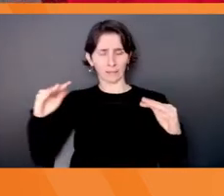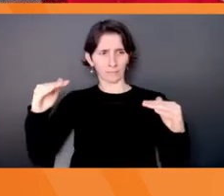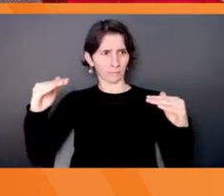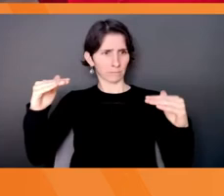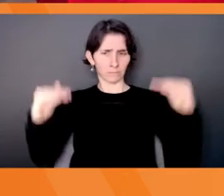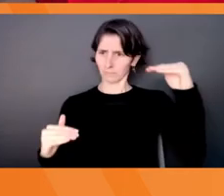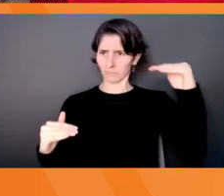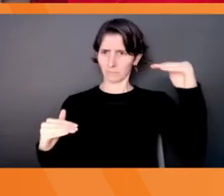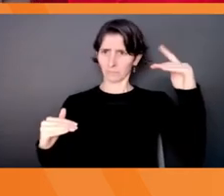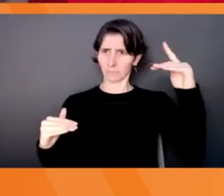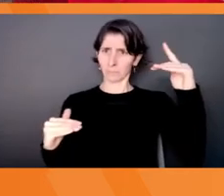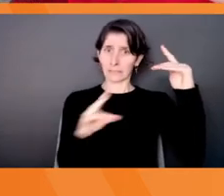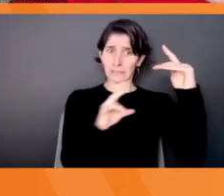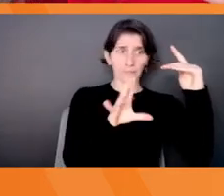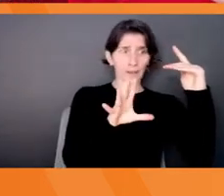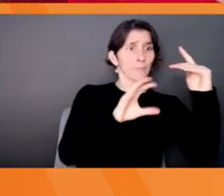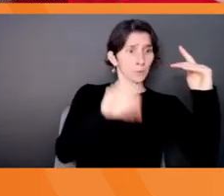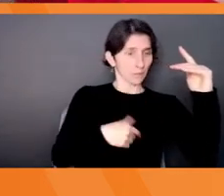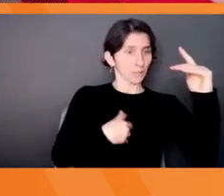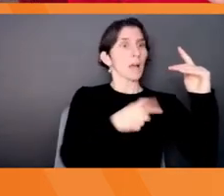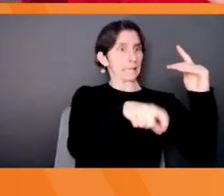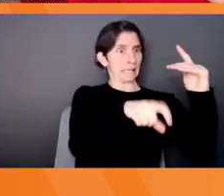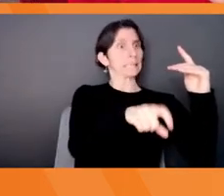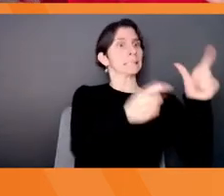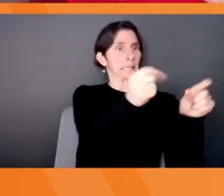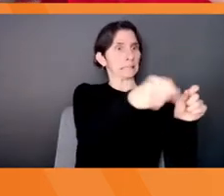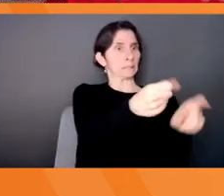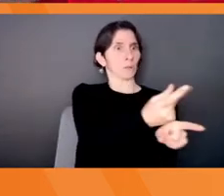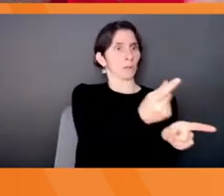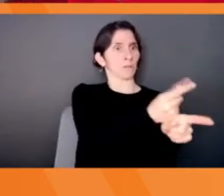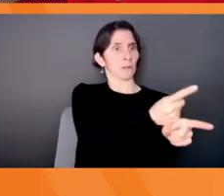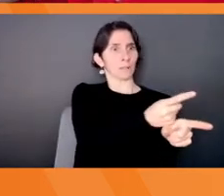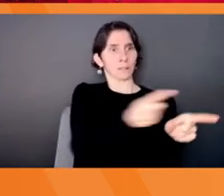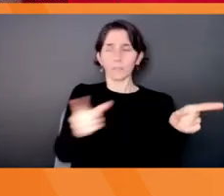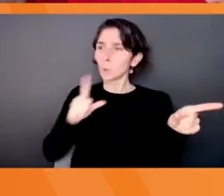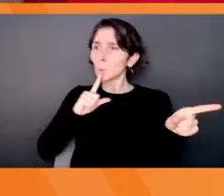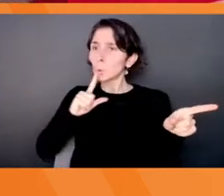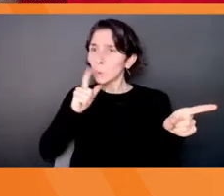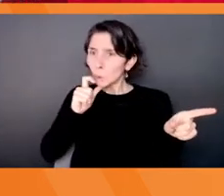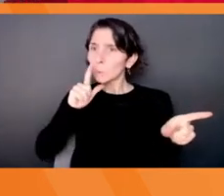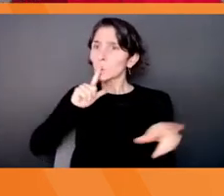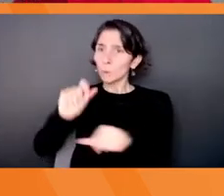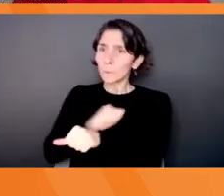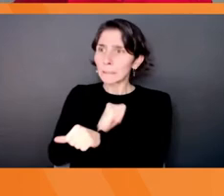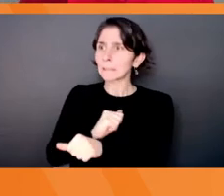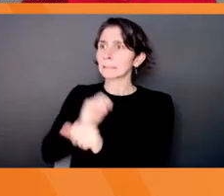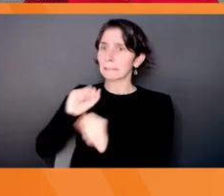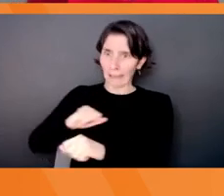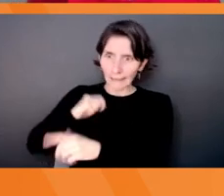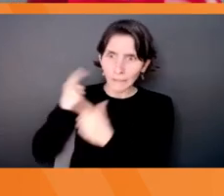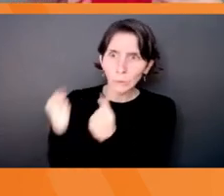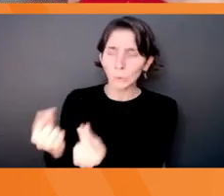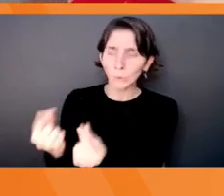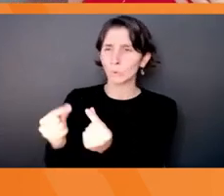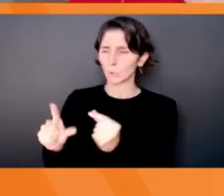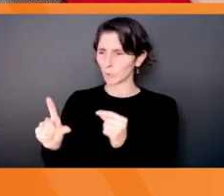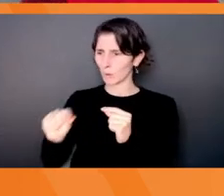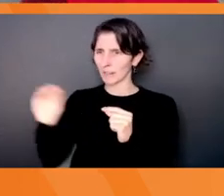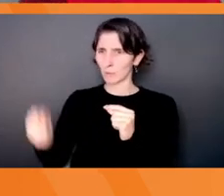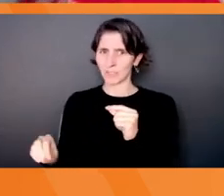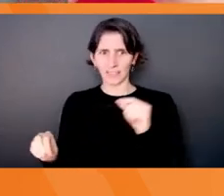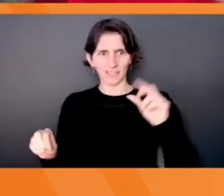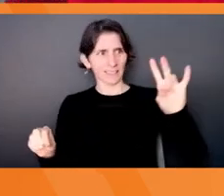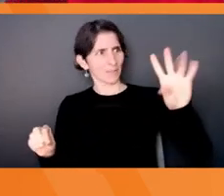75% of people are like, we need this thing, but only 20% of those actually feel like, Hey, I can do this thing. Right. And so, so